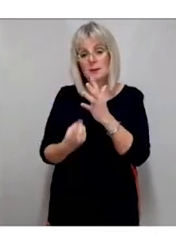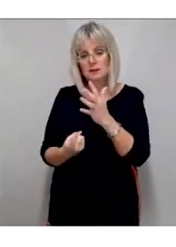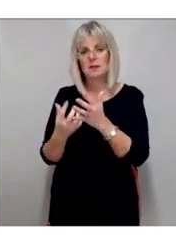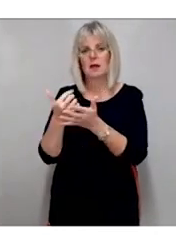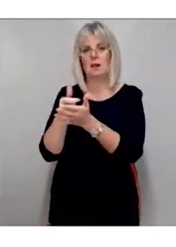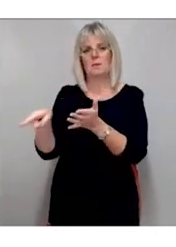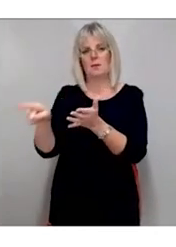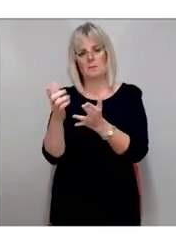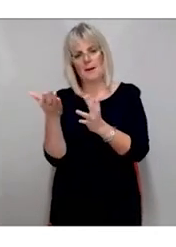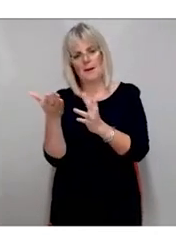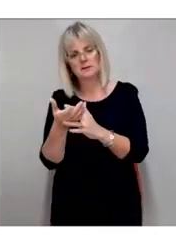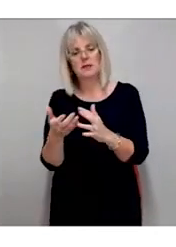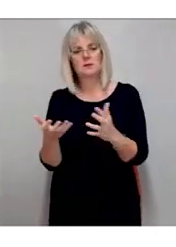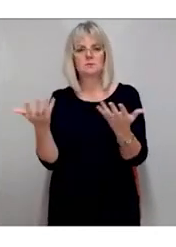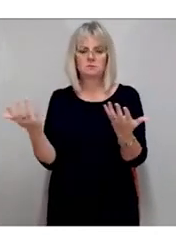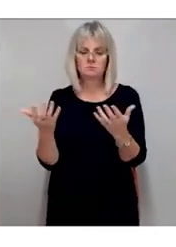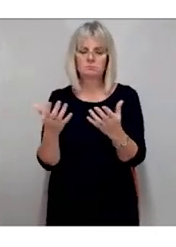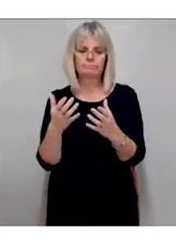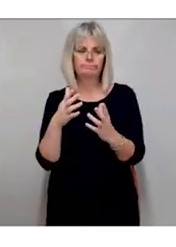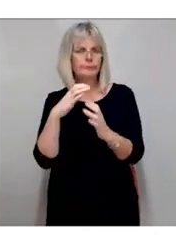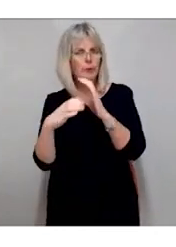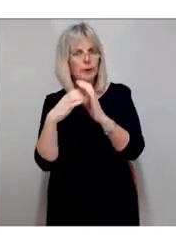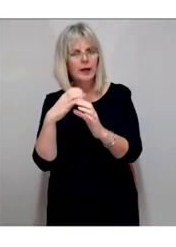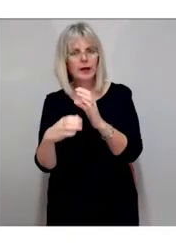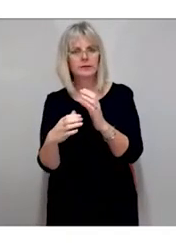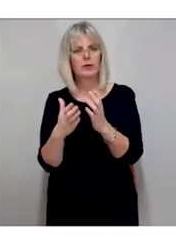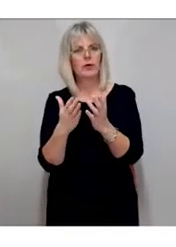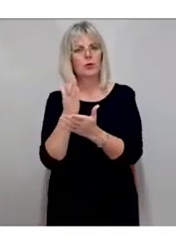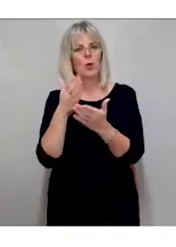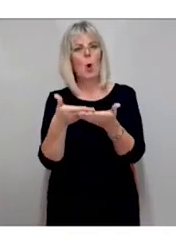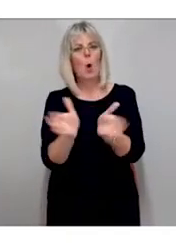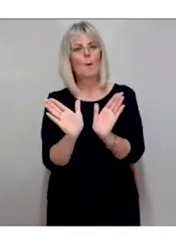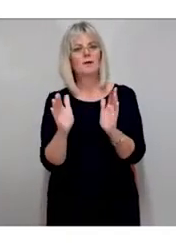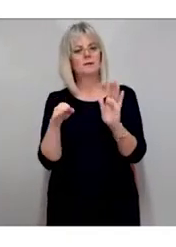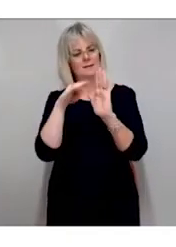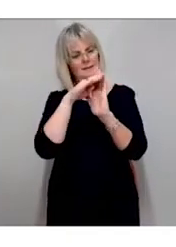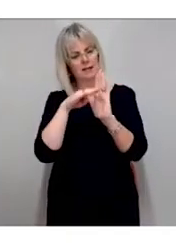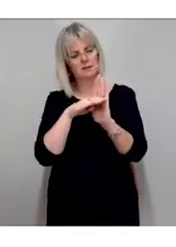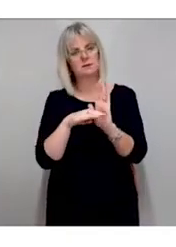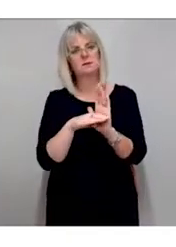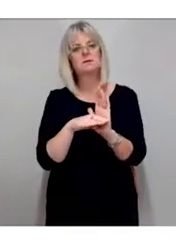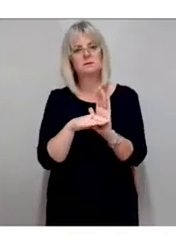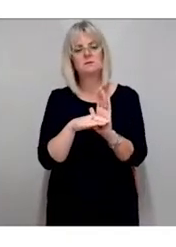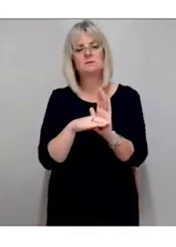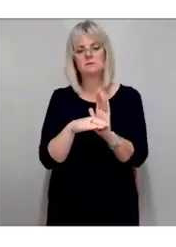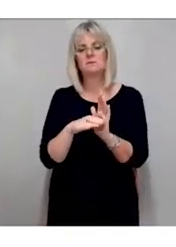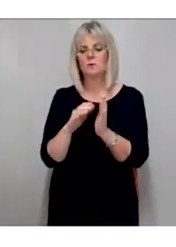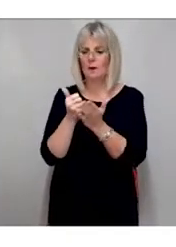open standards. And we represent and promote the interests of people with information disabilities.